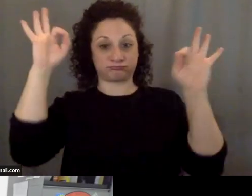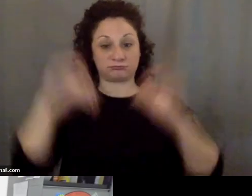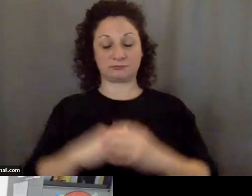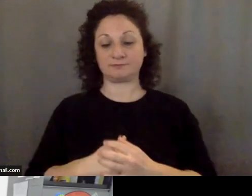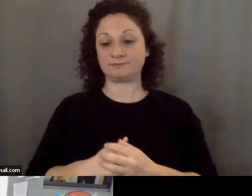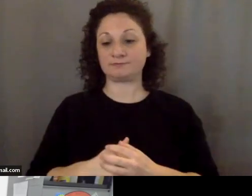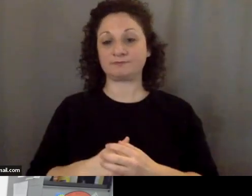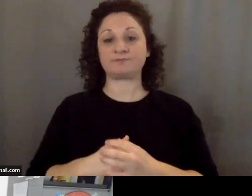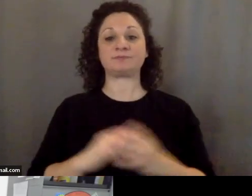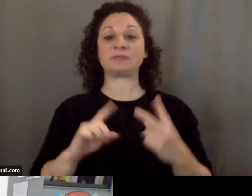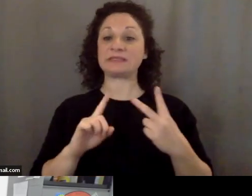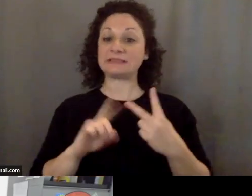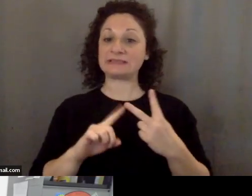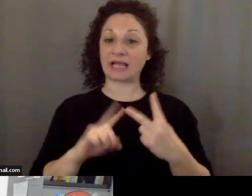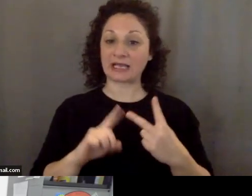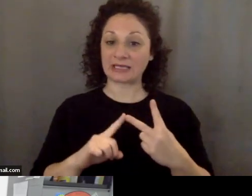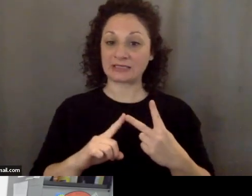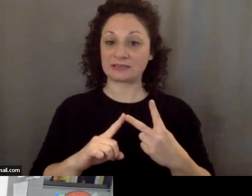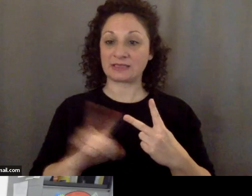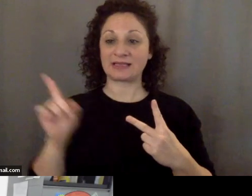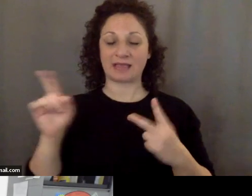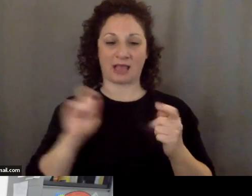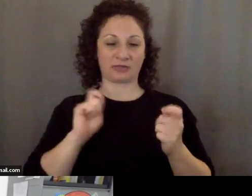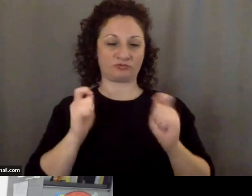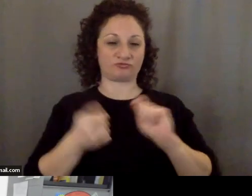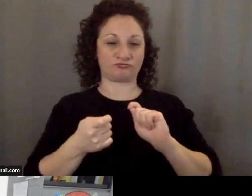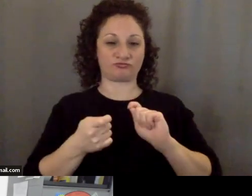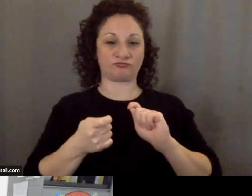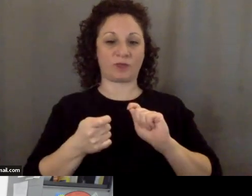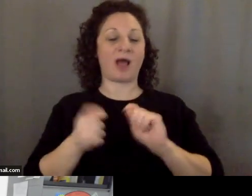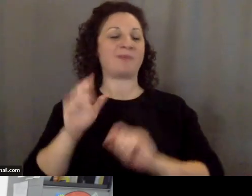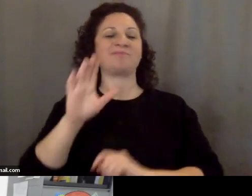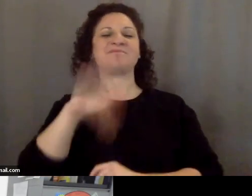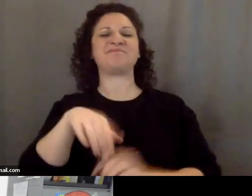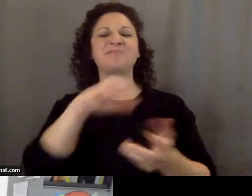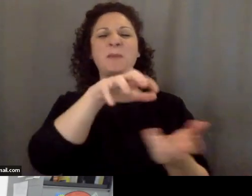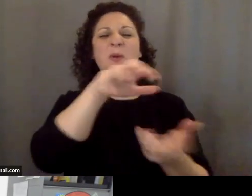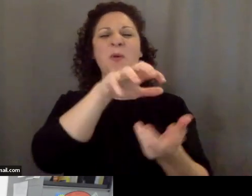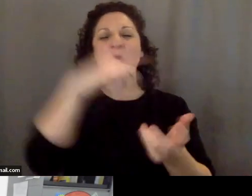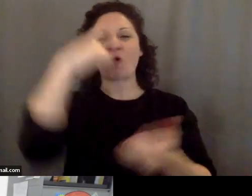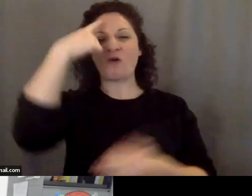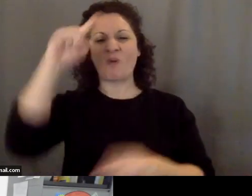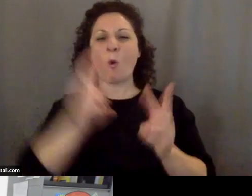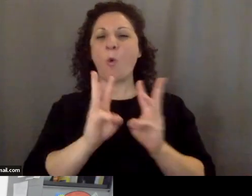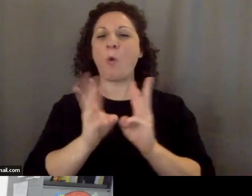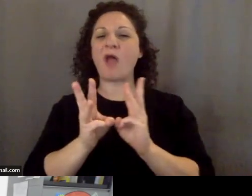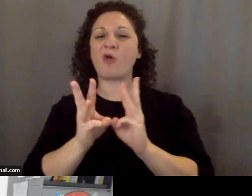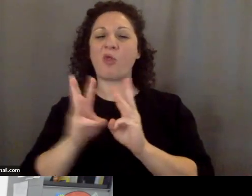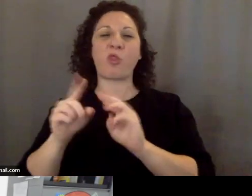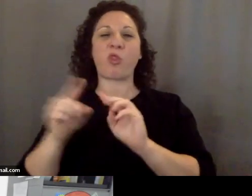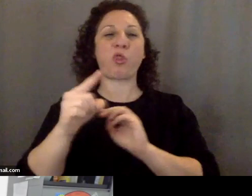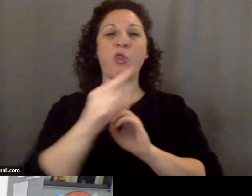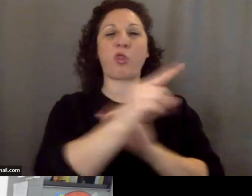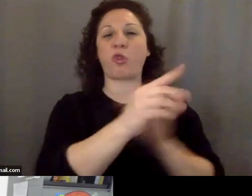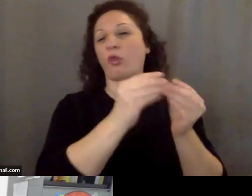And second, then they revise that, and they say it was a weather balloon that just went out of control. And